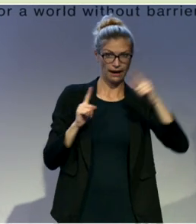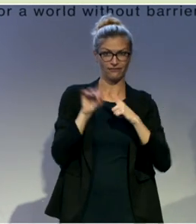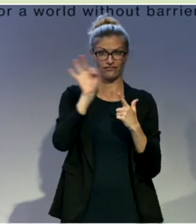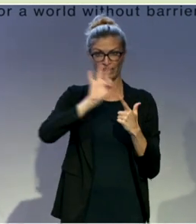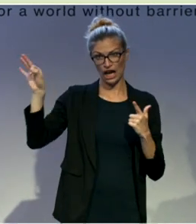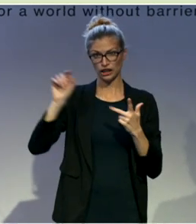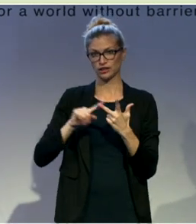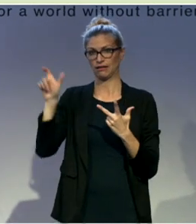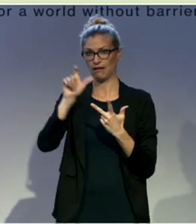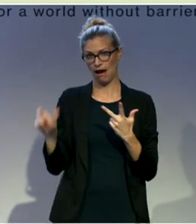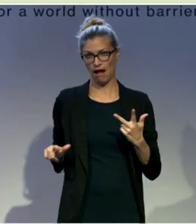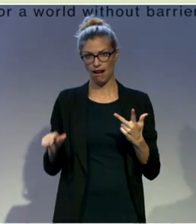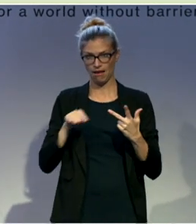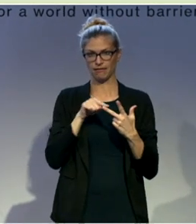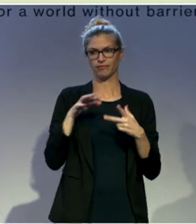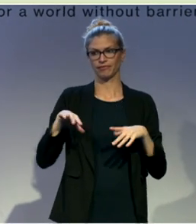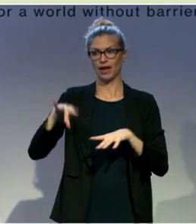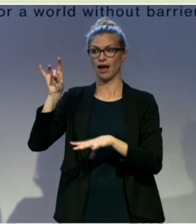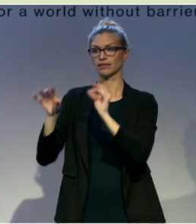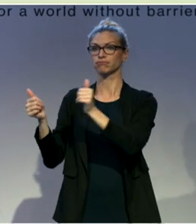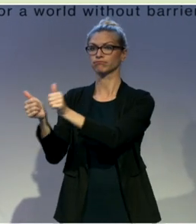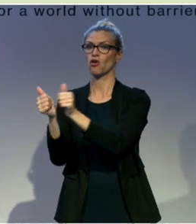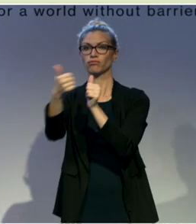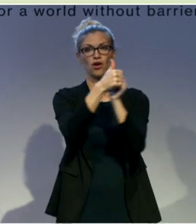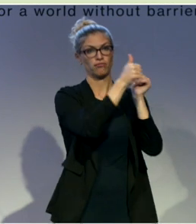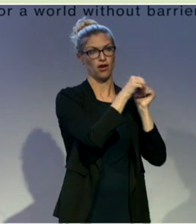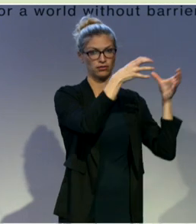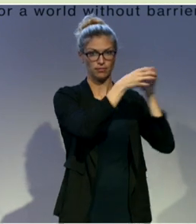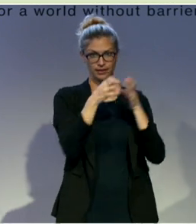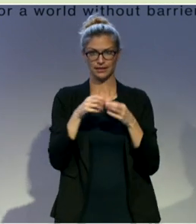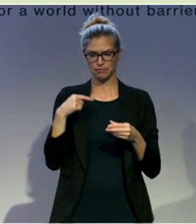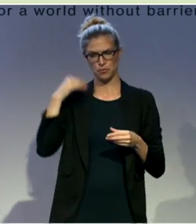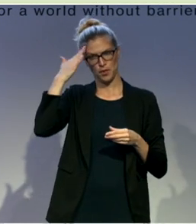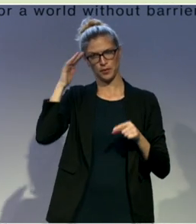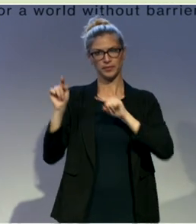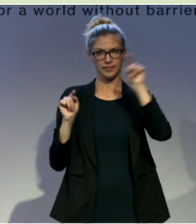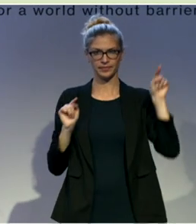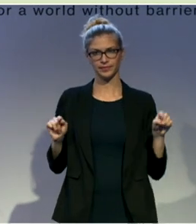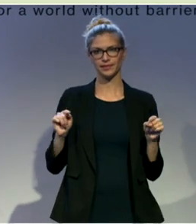partnerships, with a lot of partners from different European programs.